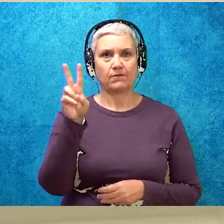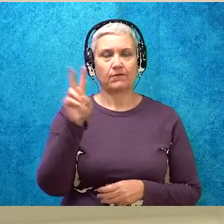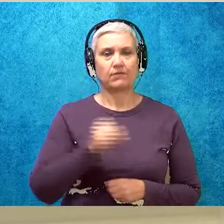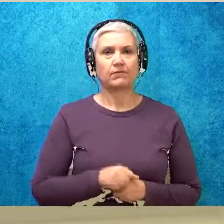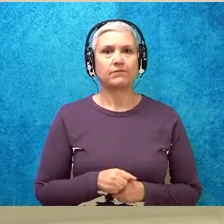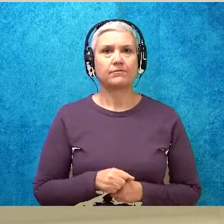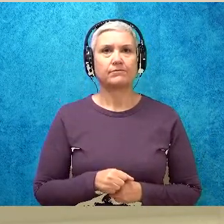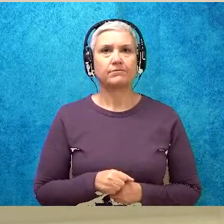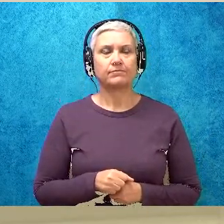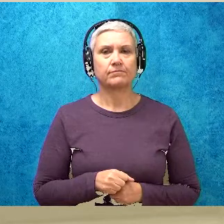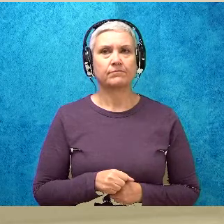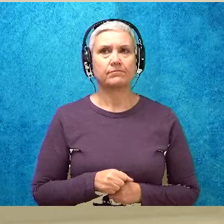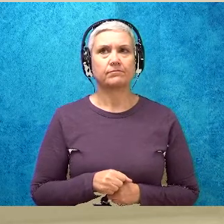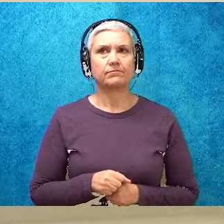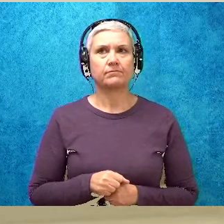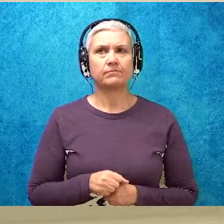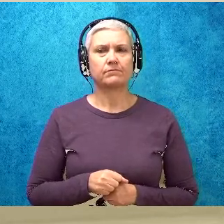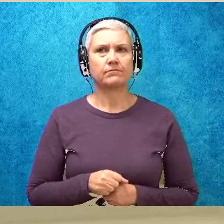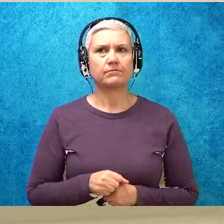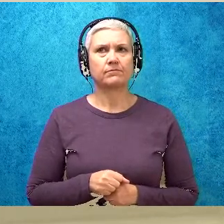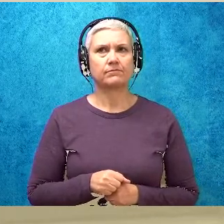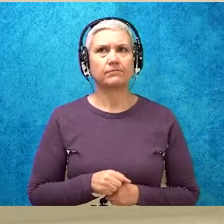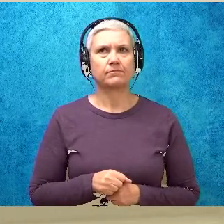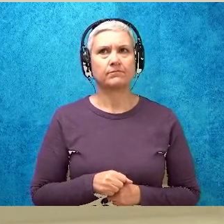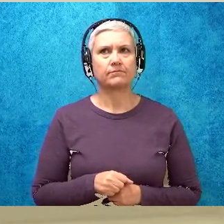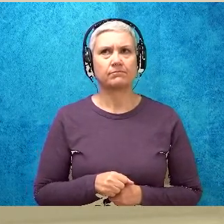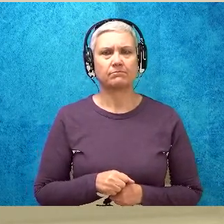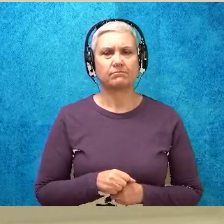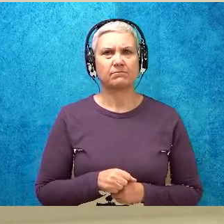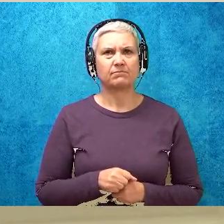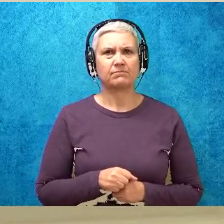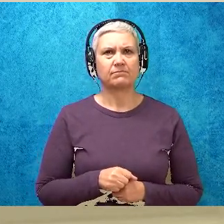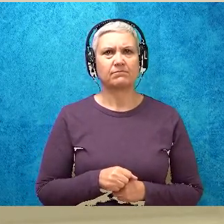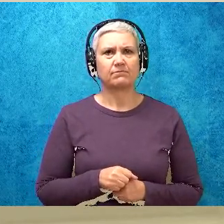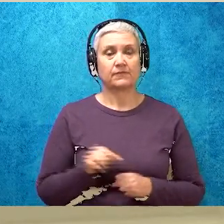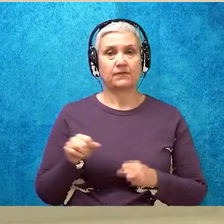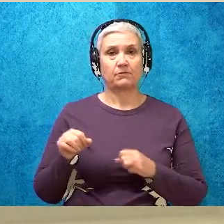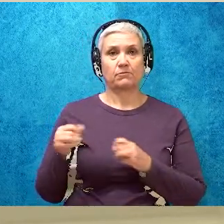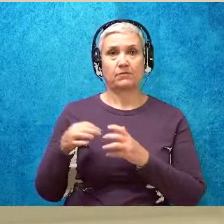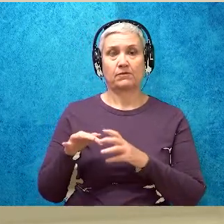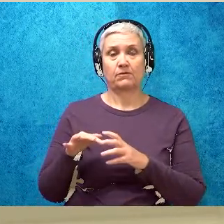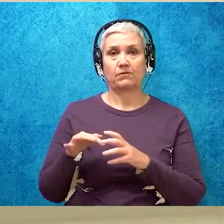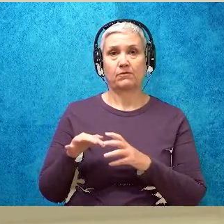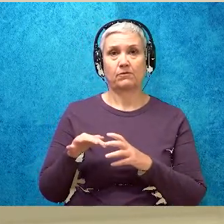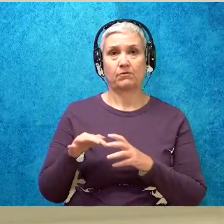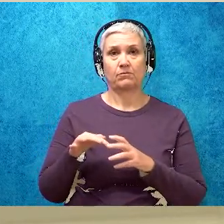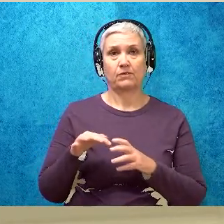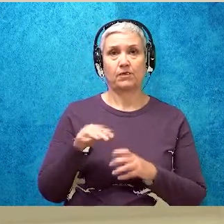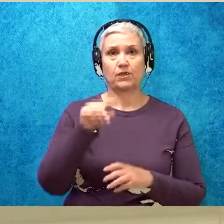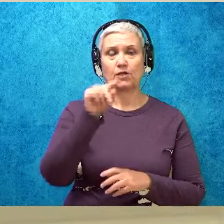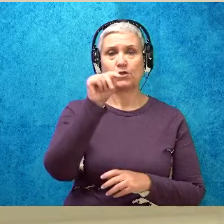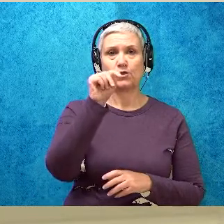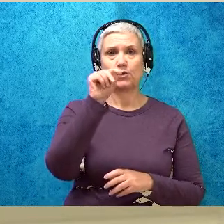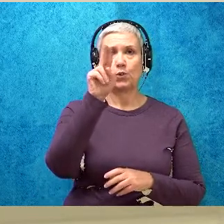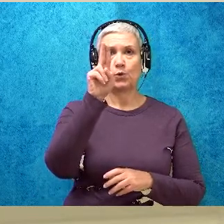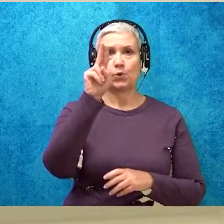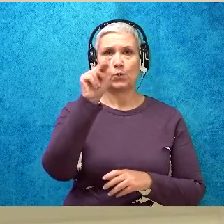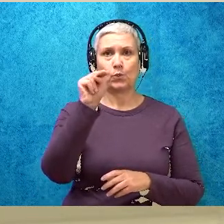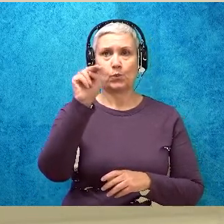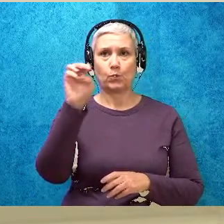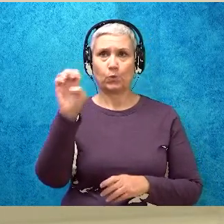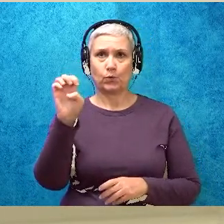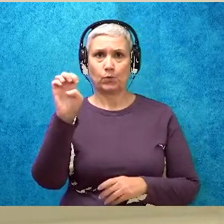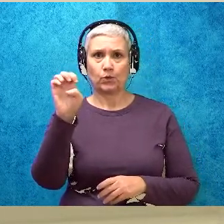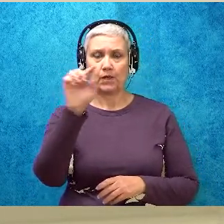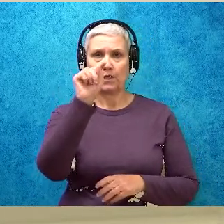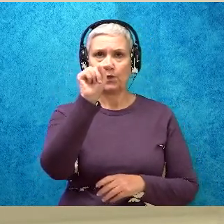to fill in the blank. Hmm. I'm going to blend it. Tune. And our new word is